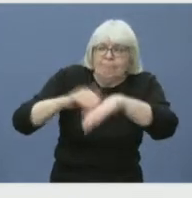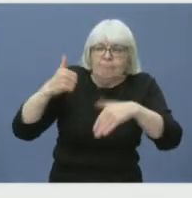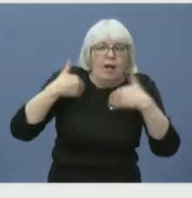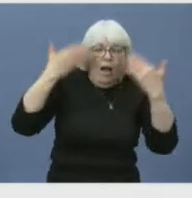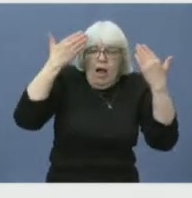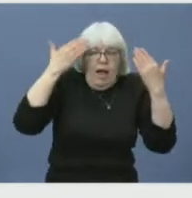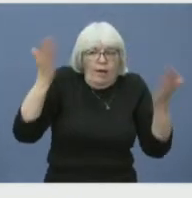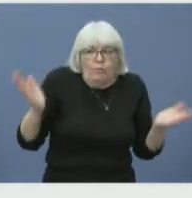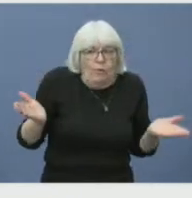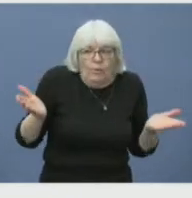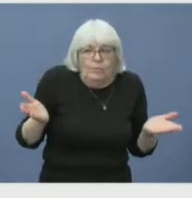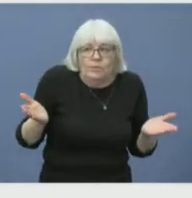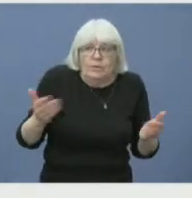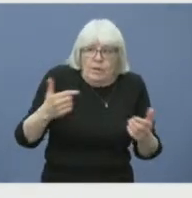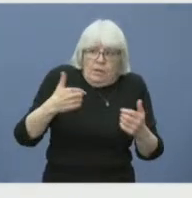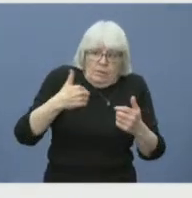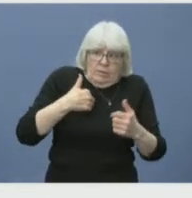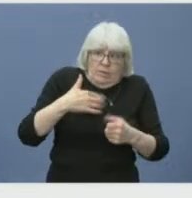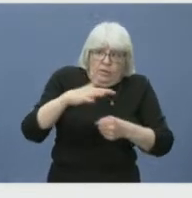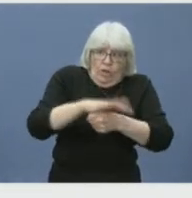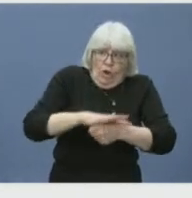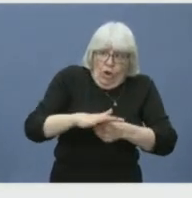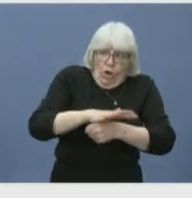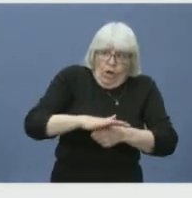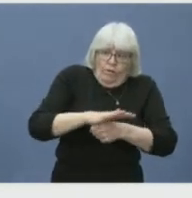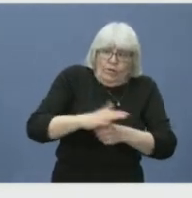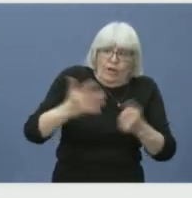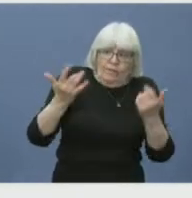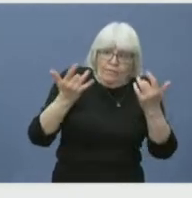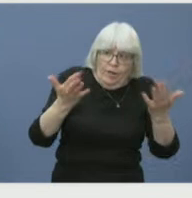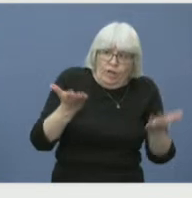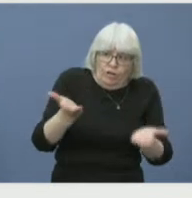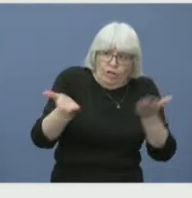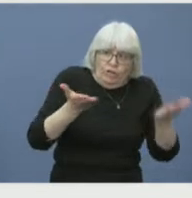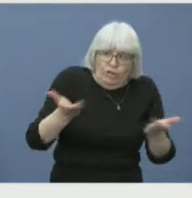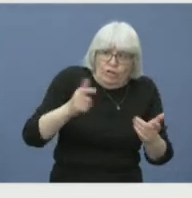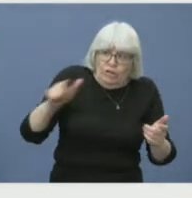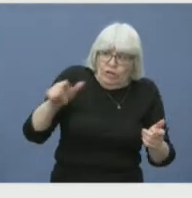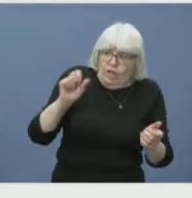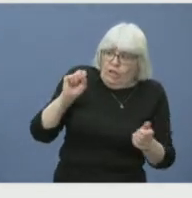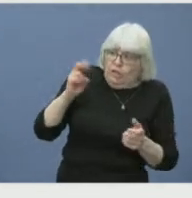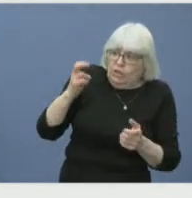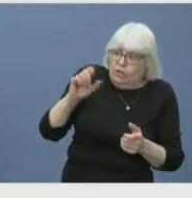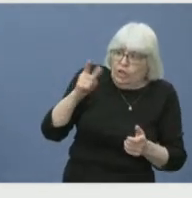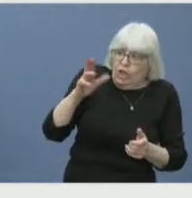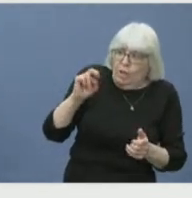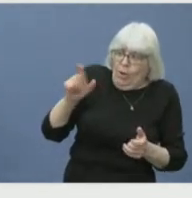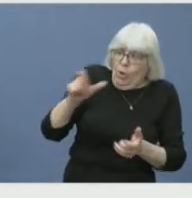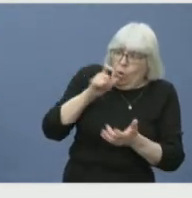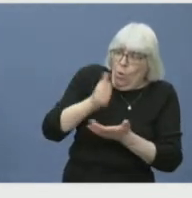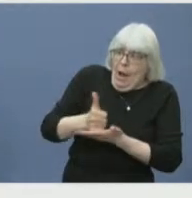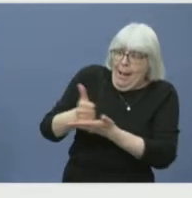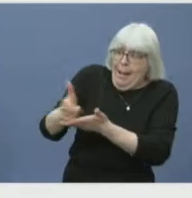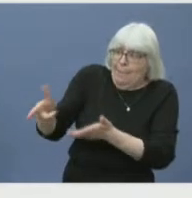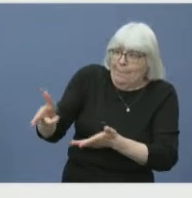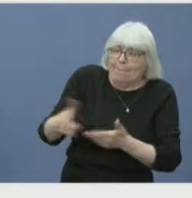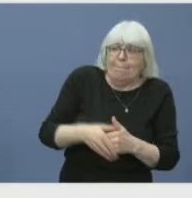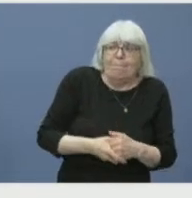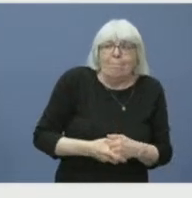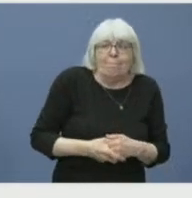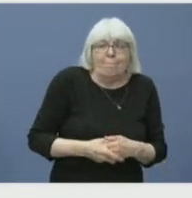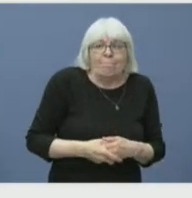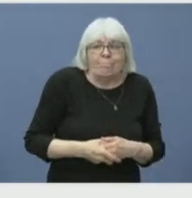fire services that have been assisting down in Shelburne, assisting in and around HRM, have called in neighboring